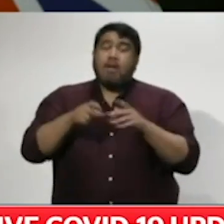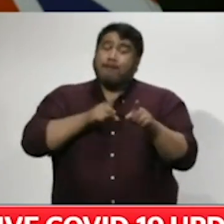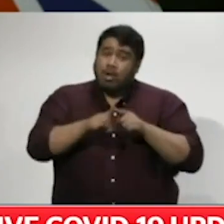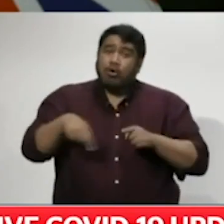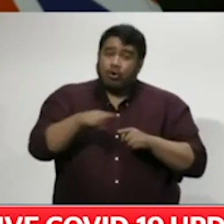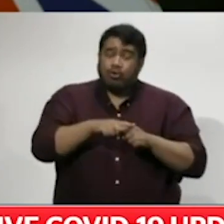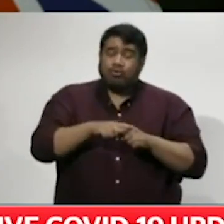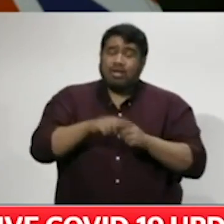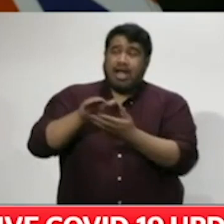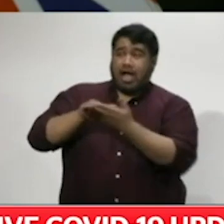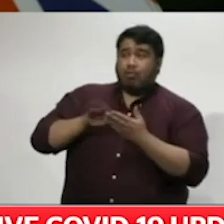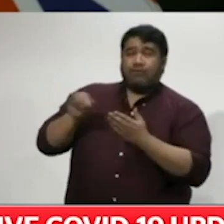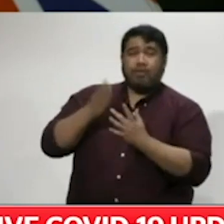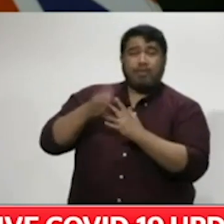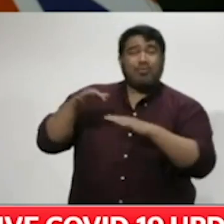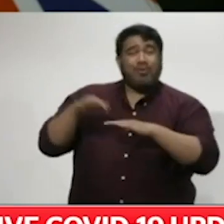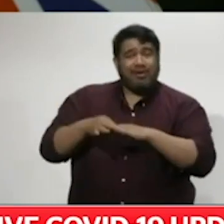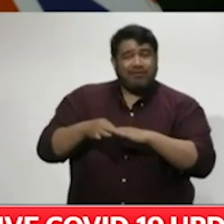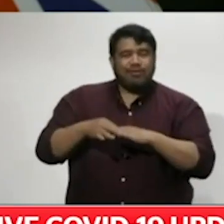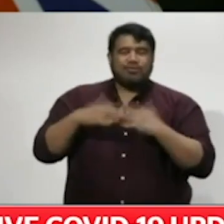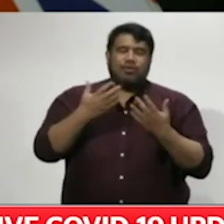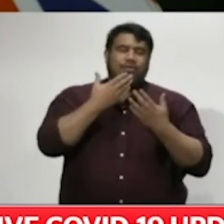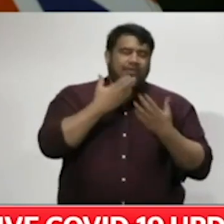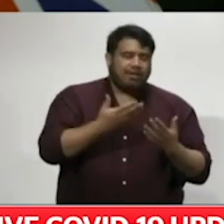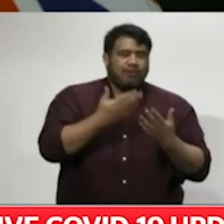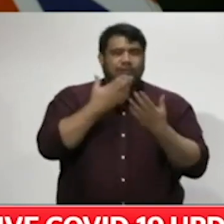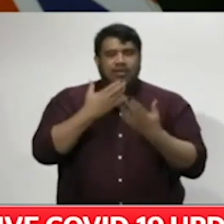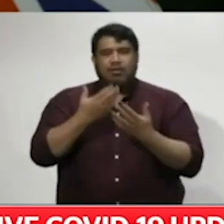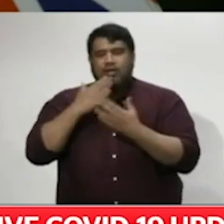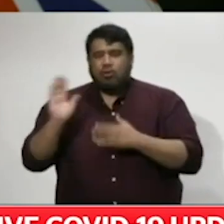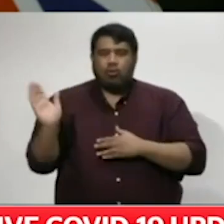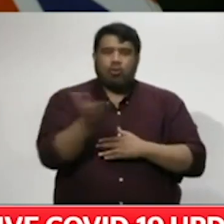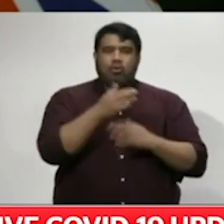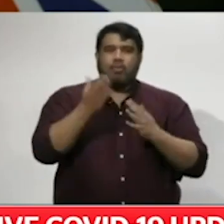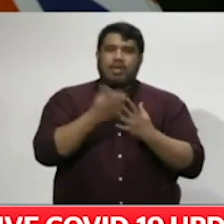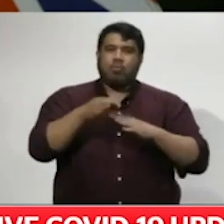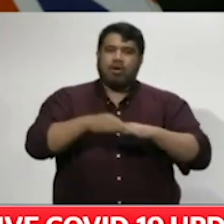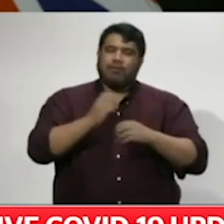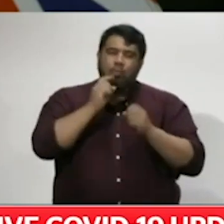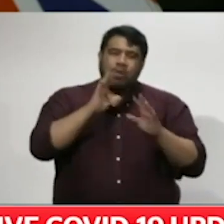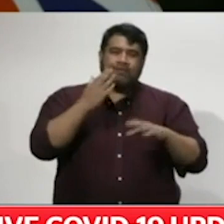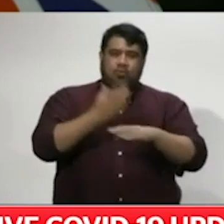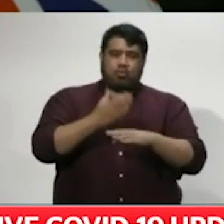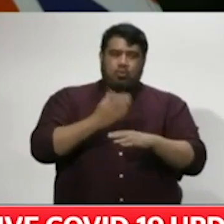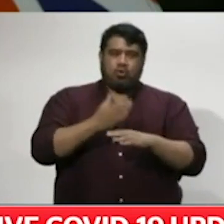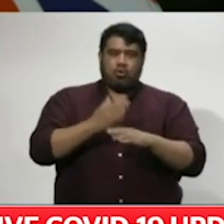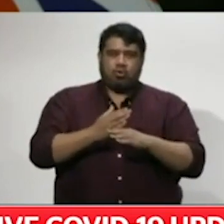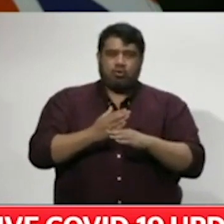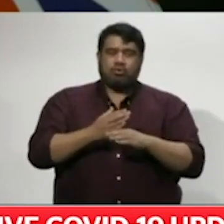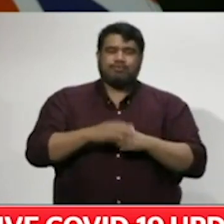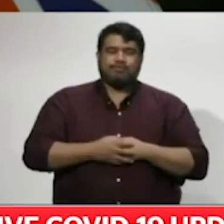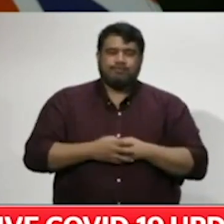help of those midwives. So once again, I want to acknowledge the wonderful work they do, not just today, but each day.